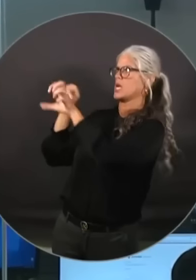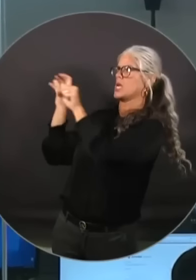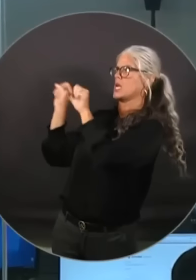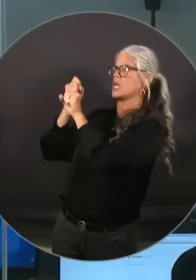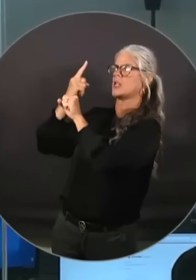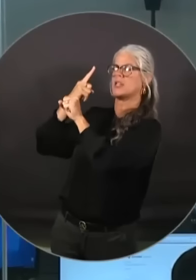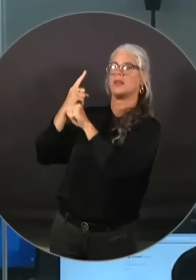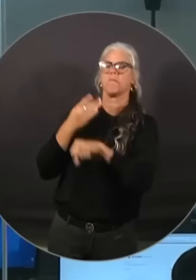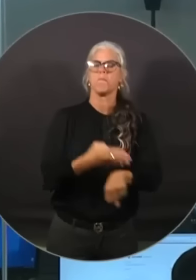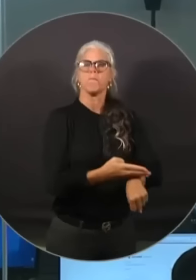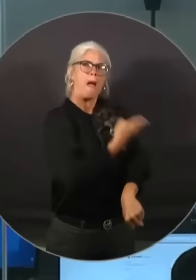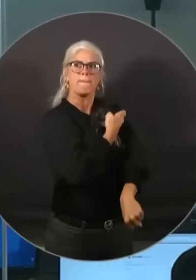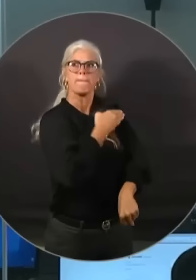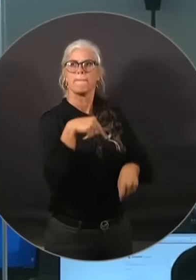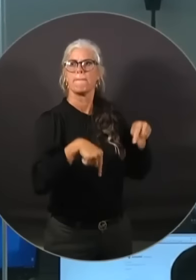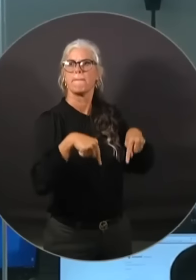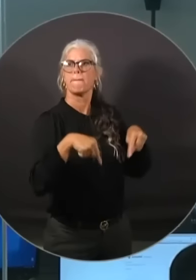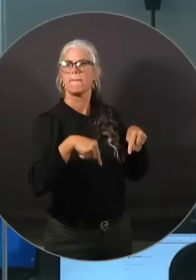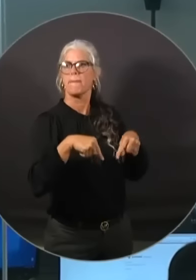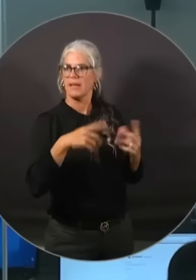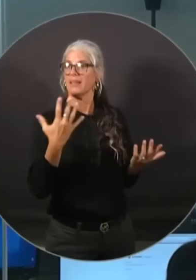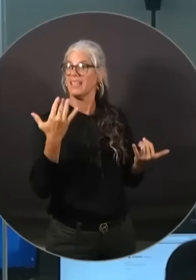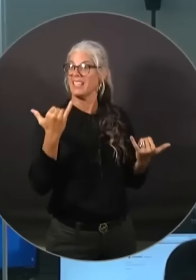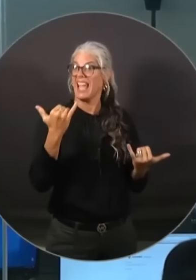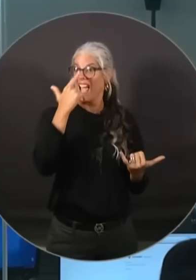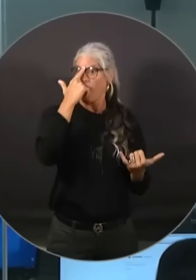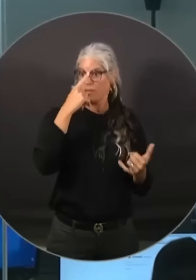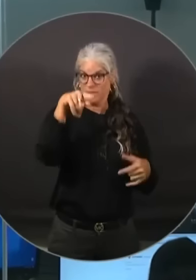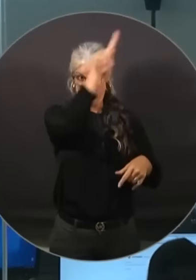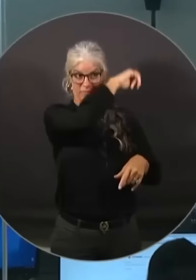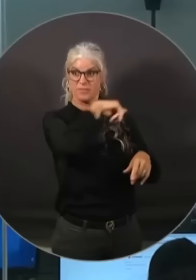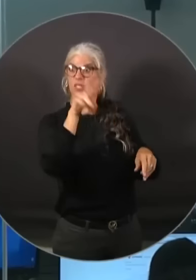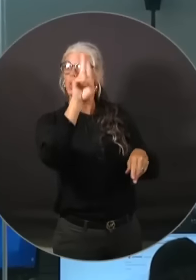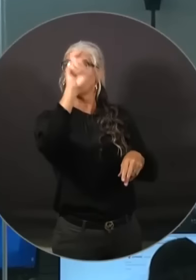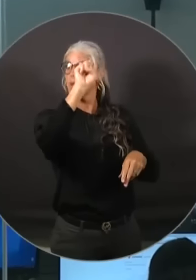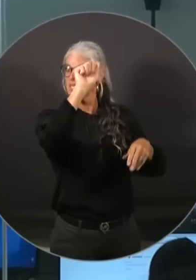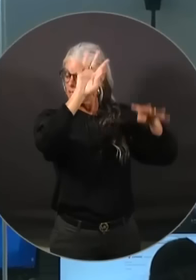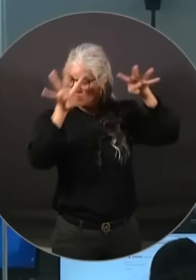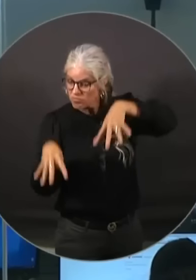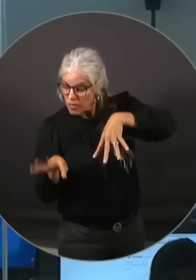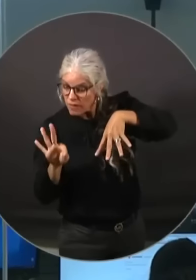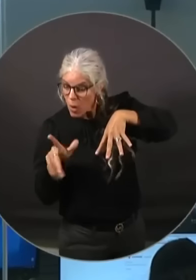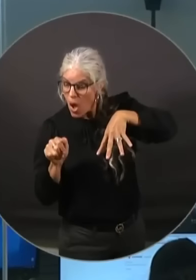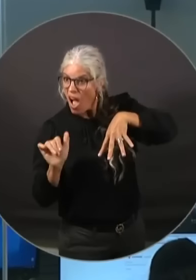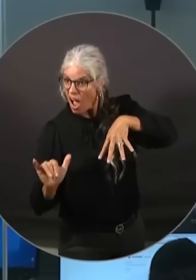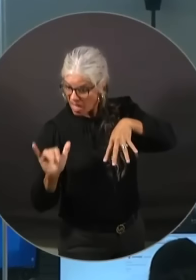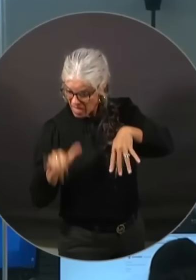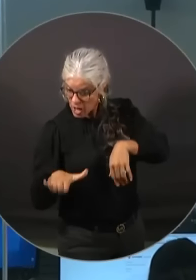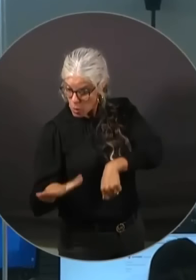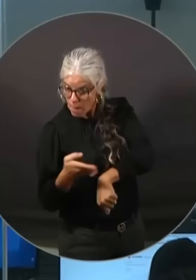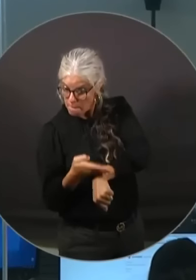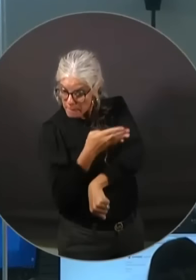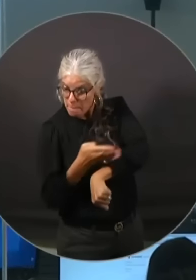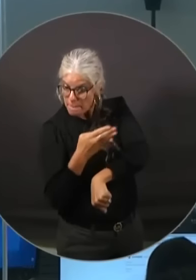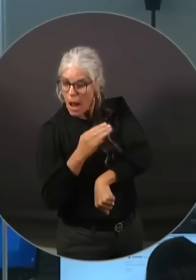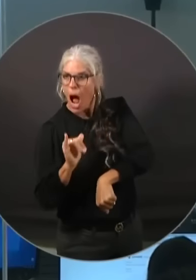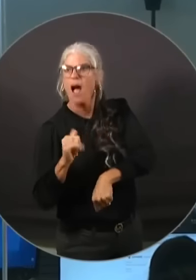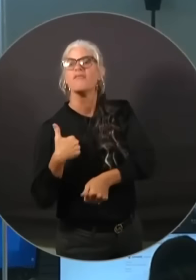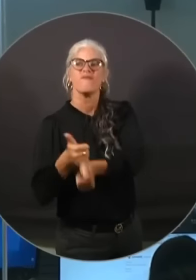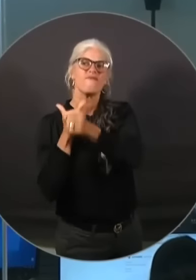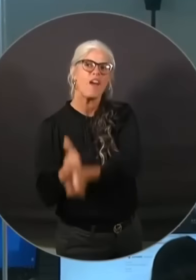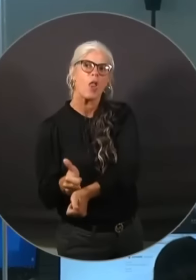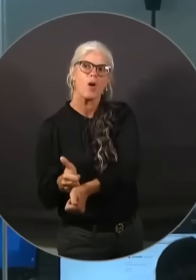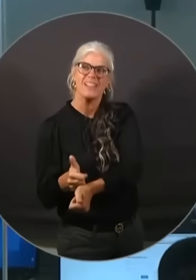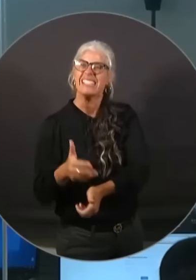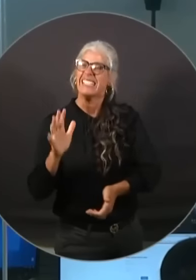nation taking florida's lead and underneath the governor's leadership of building capability and capacity through disasters we can be good